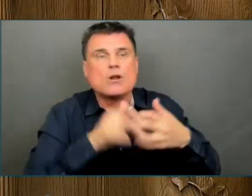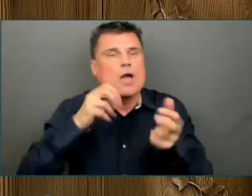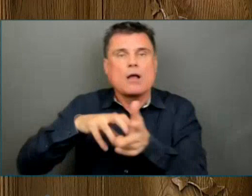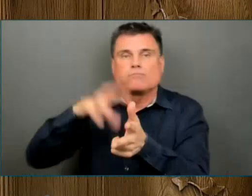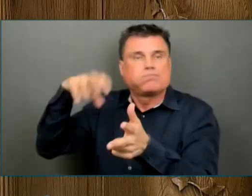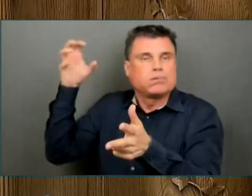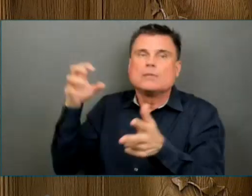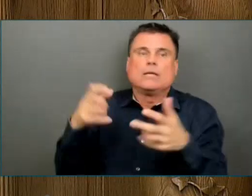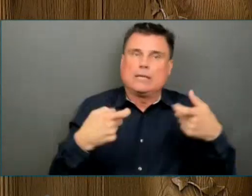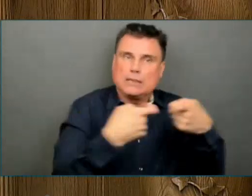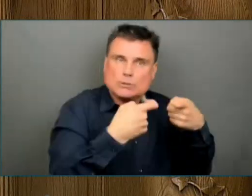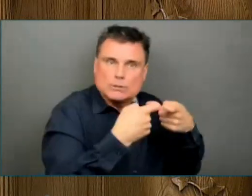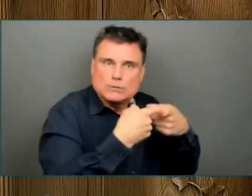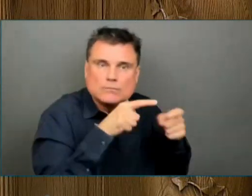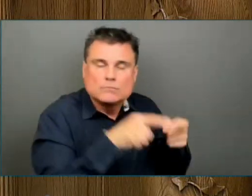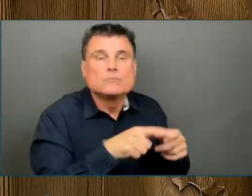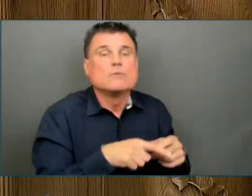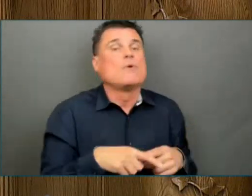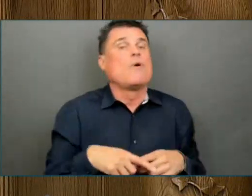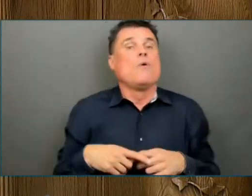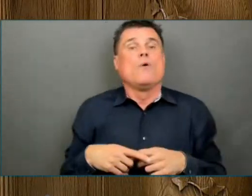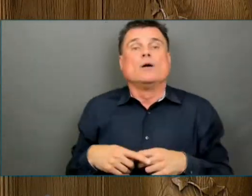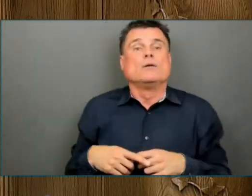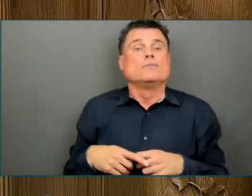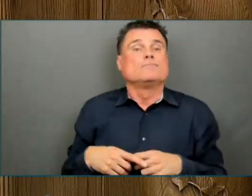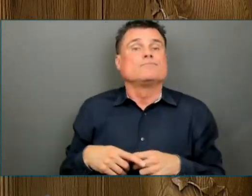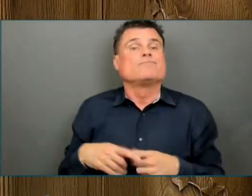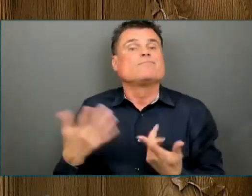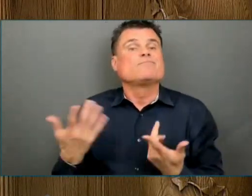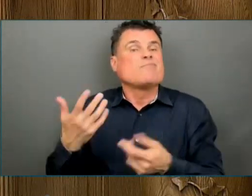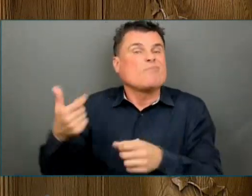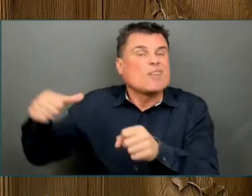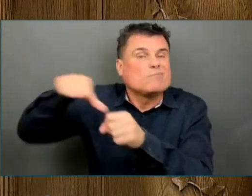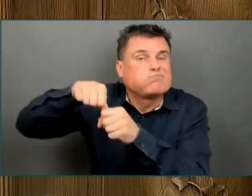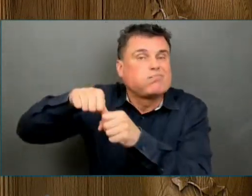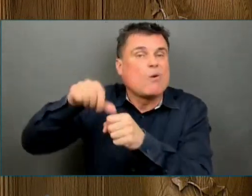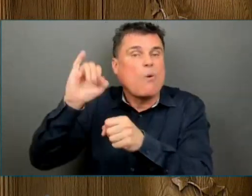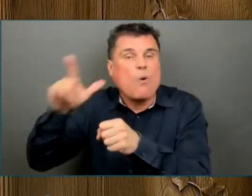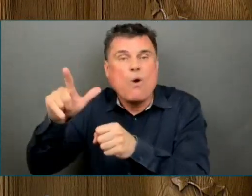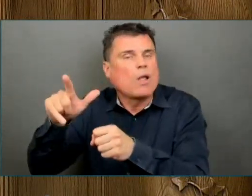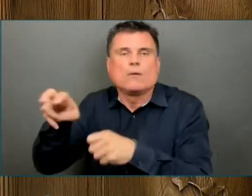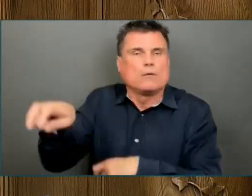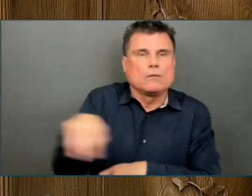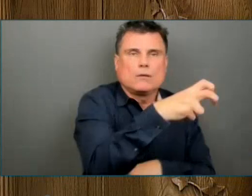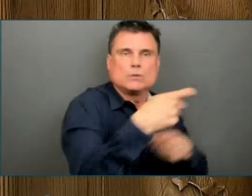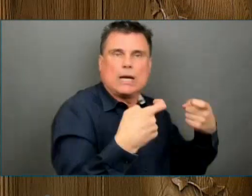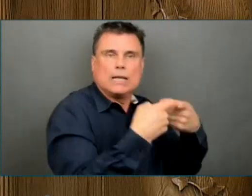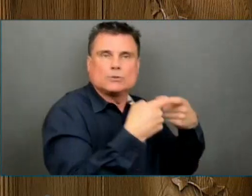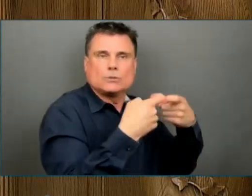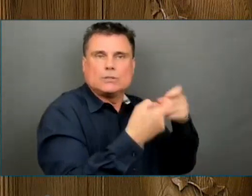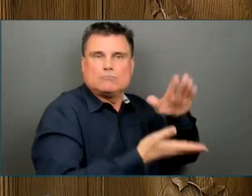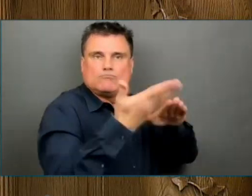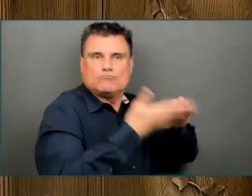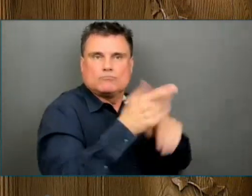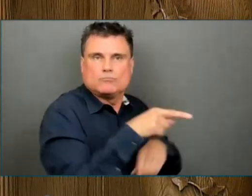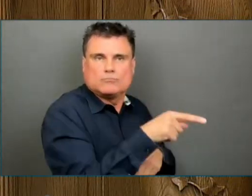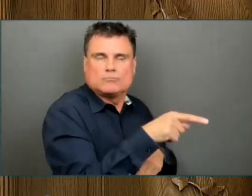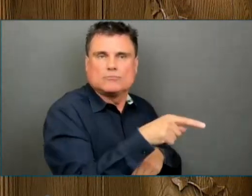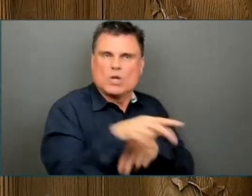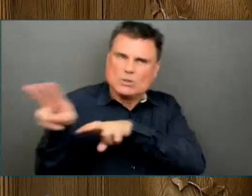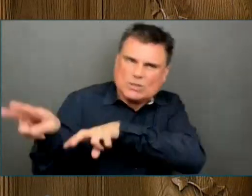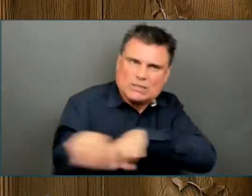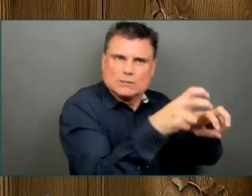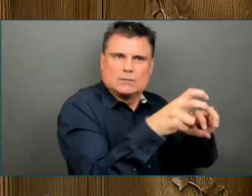hydroelectric power. To make life more affordable for people and reduce emissions, your government is making it